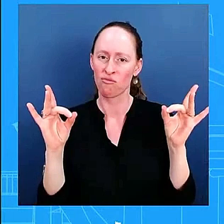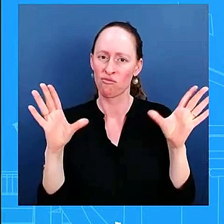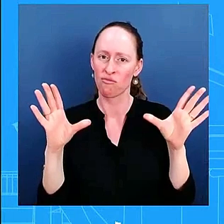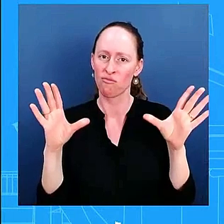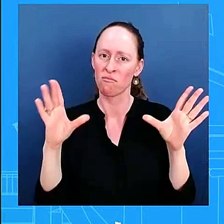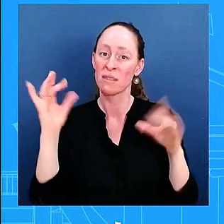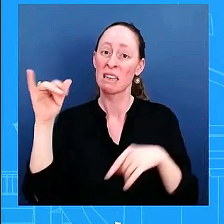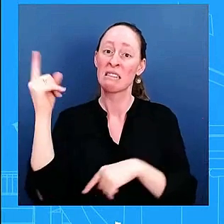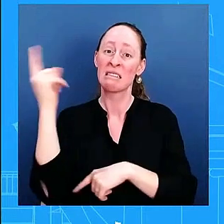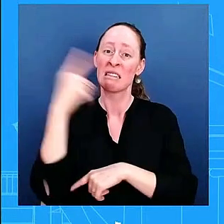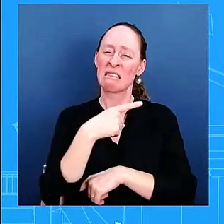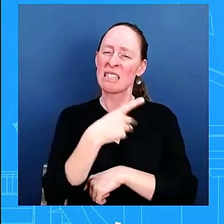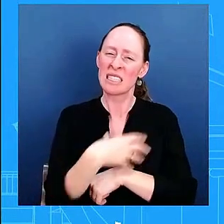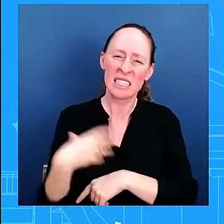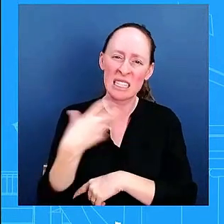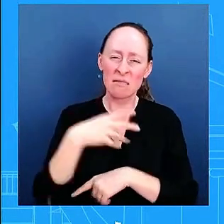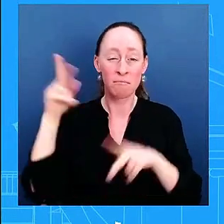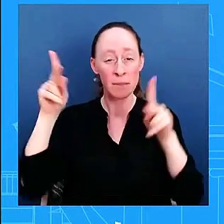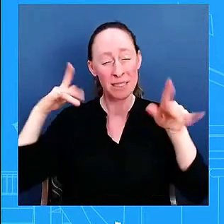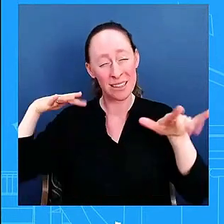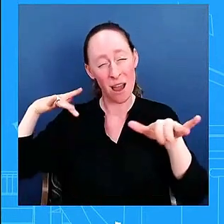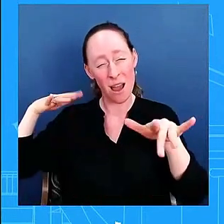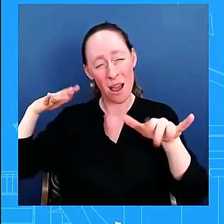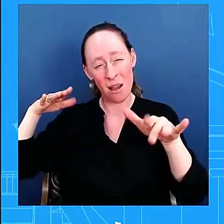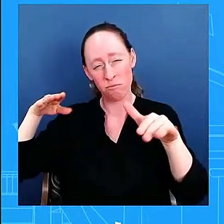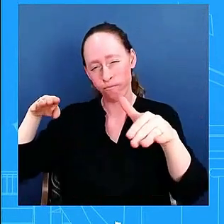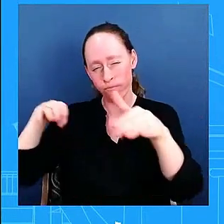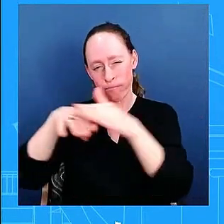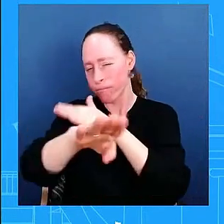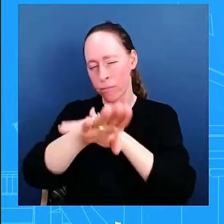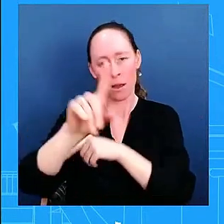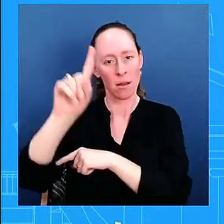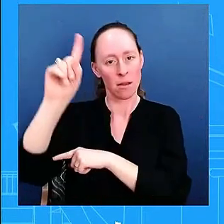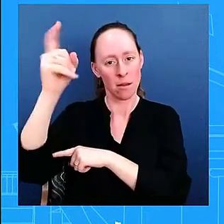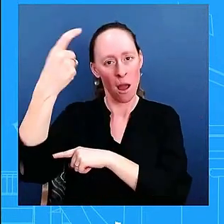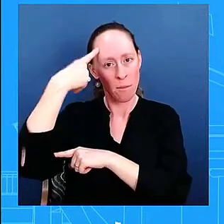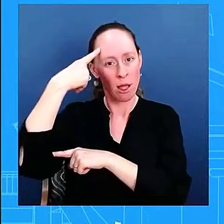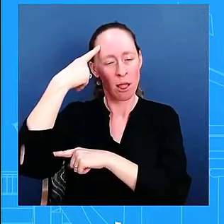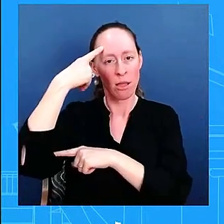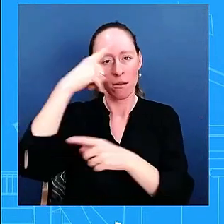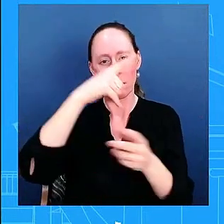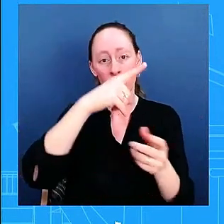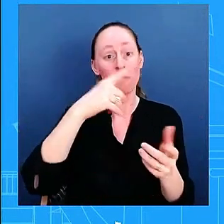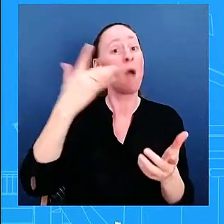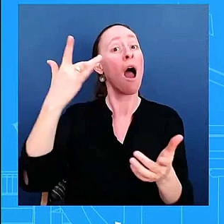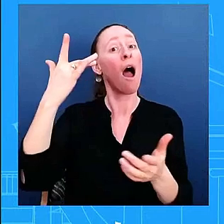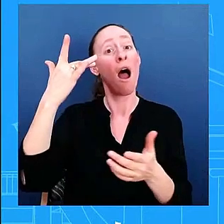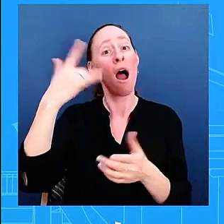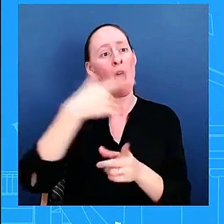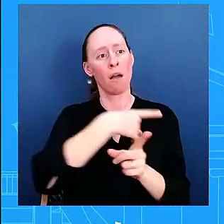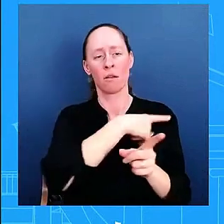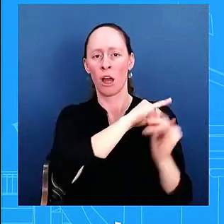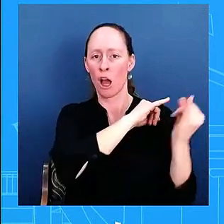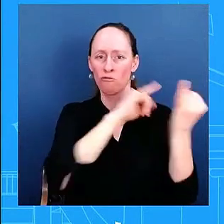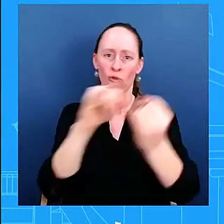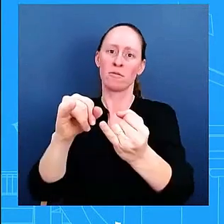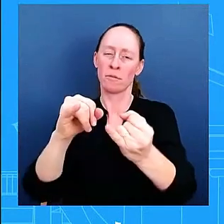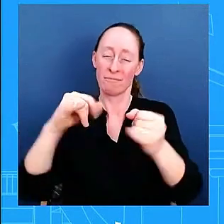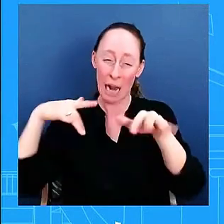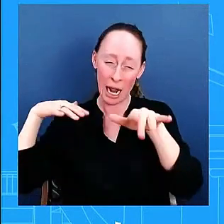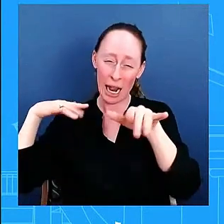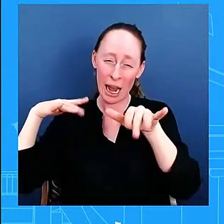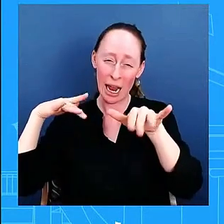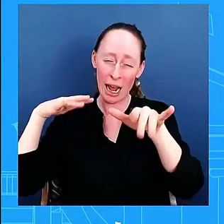capitol uh because they were told to by the former president uh because they didn't believe or were told not to believe free and fair